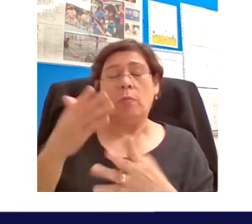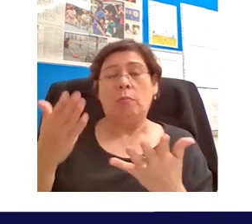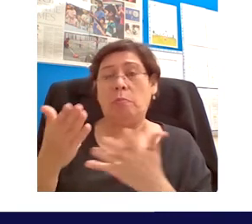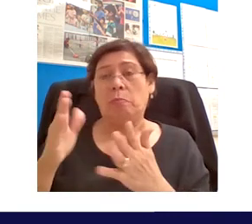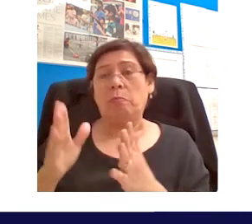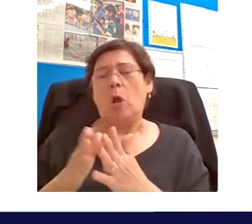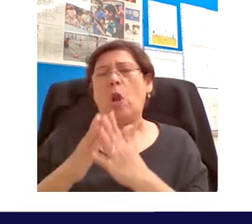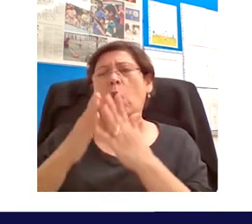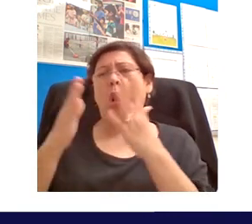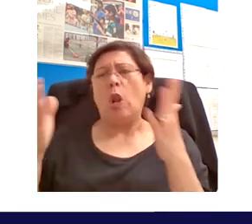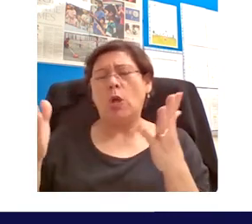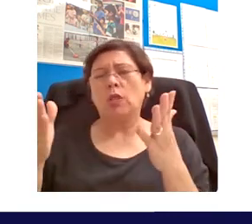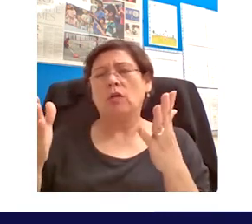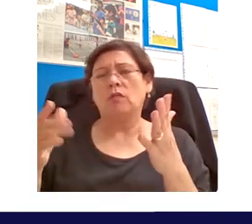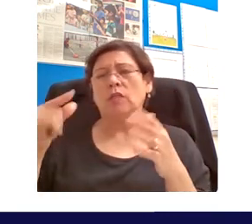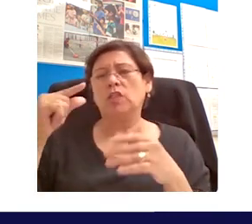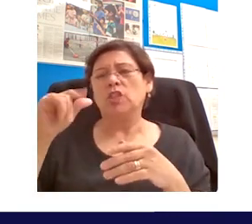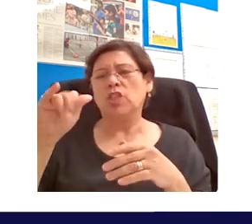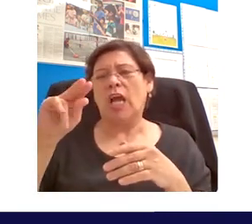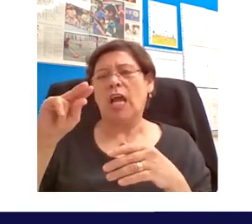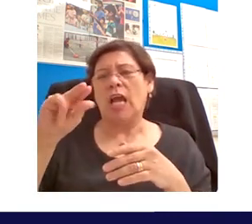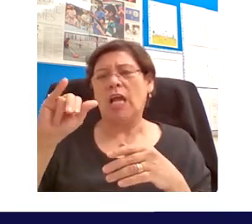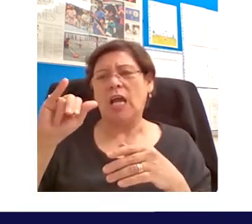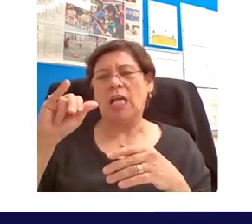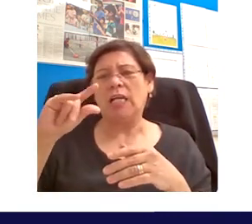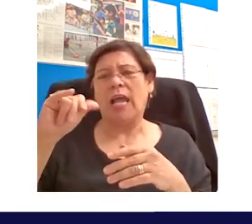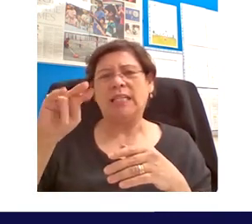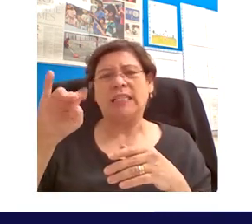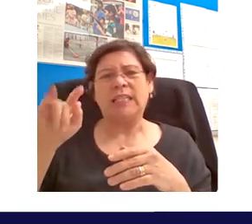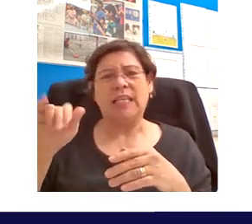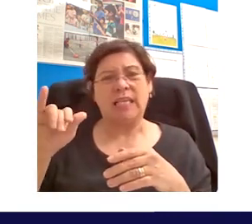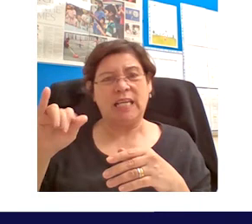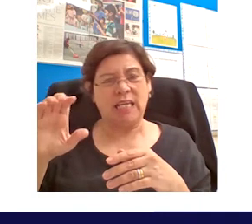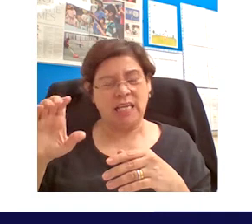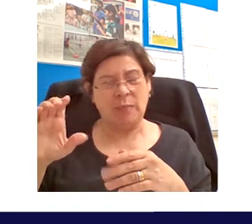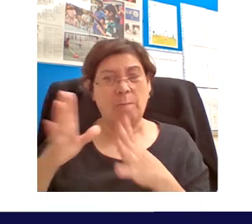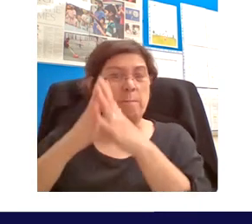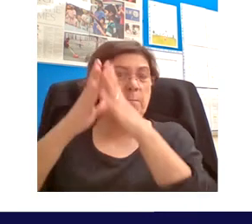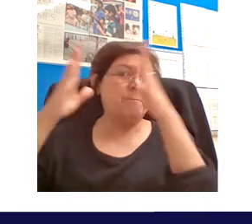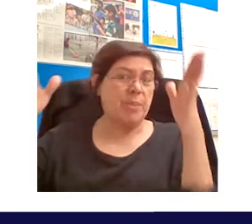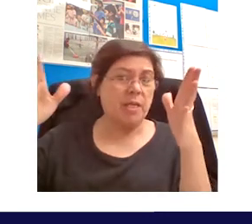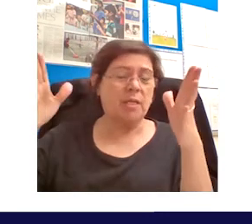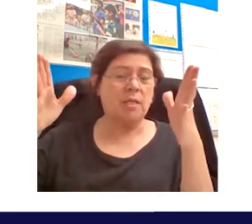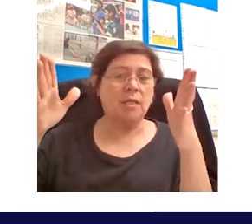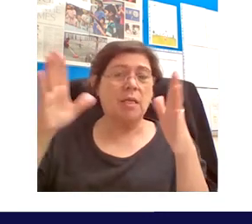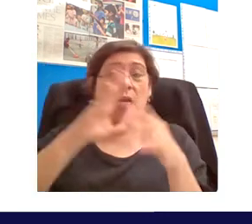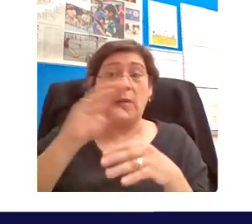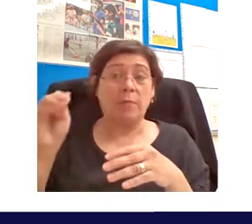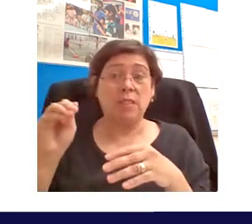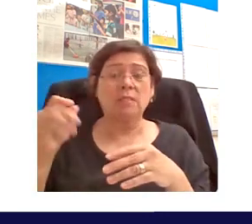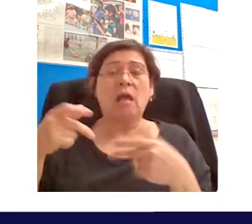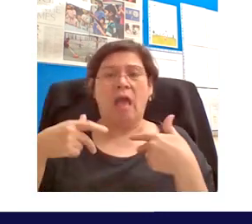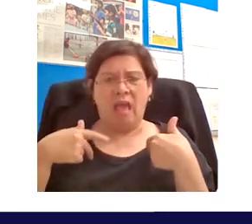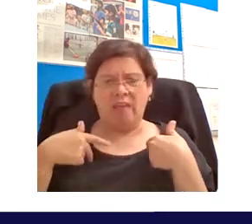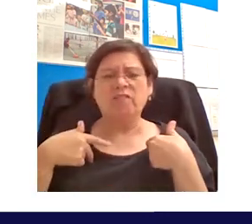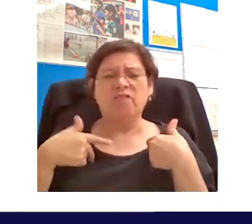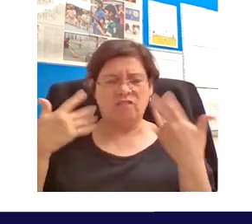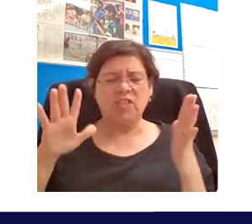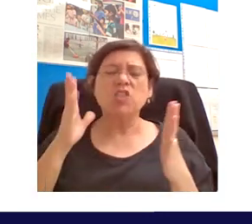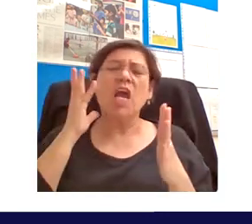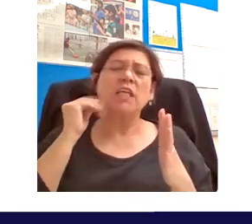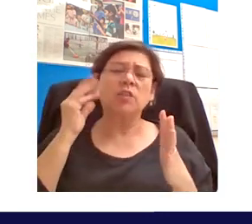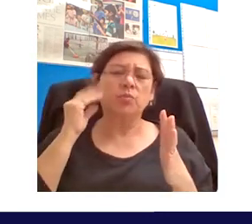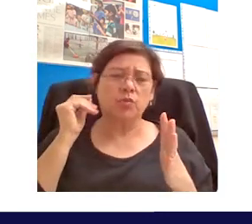enterprises out there all about uh communicating at a global scale and and